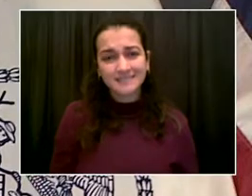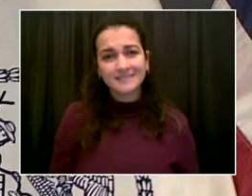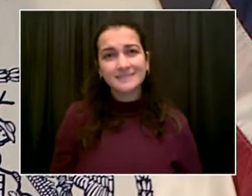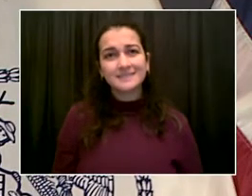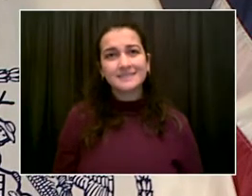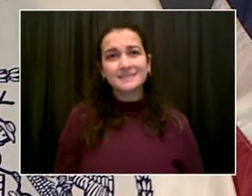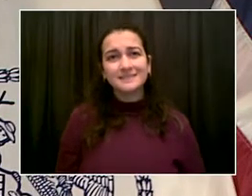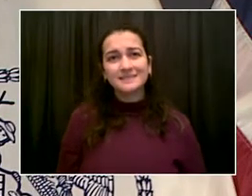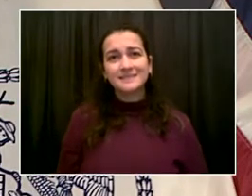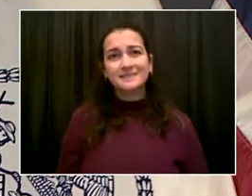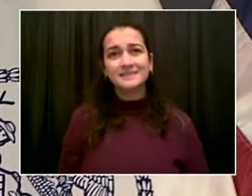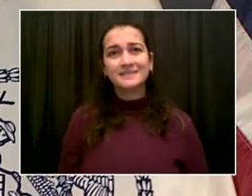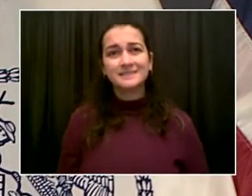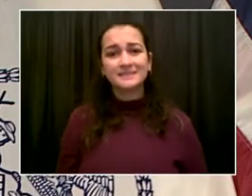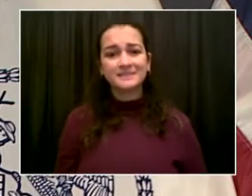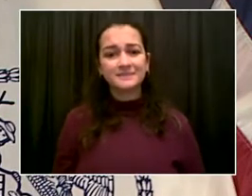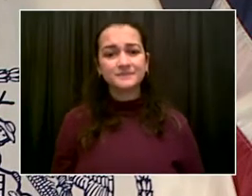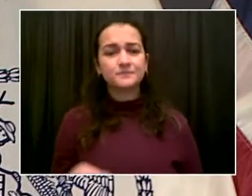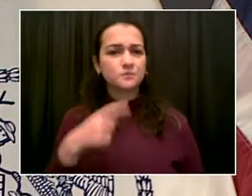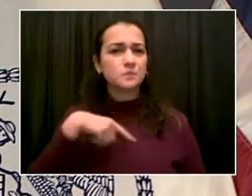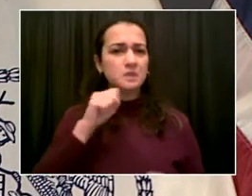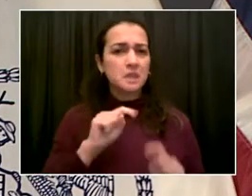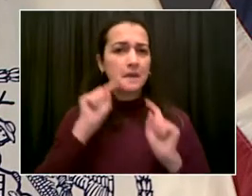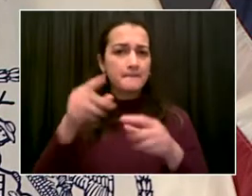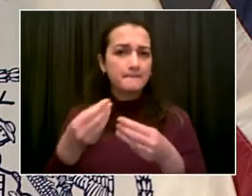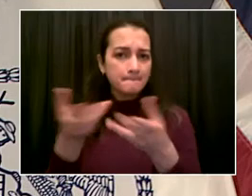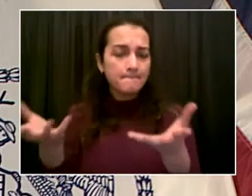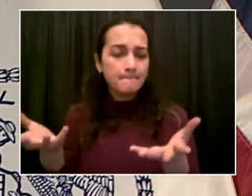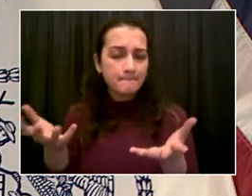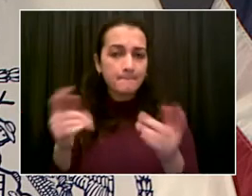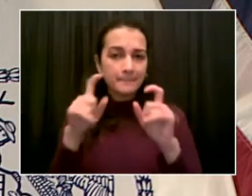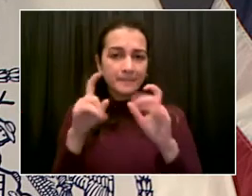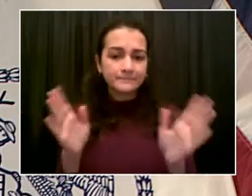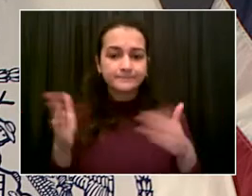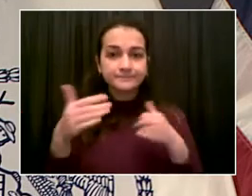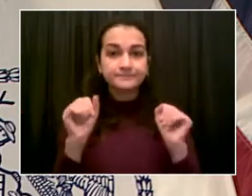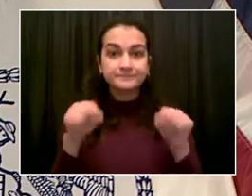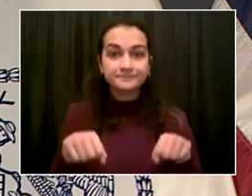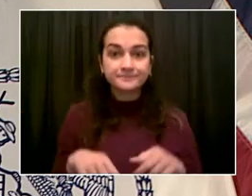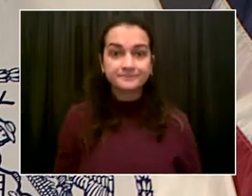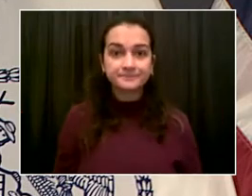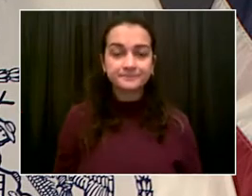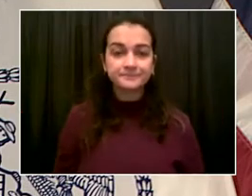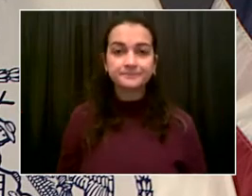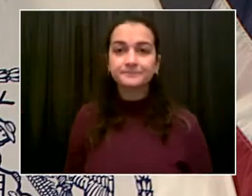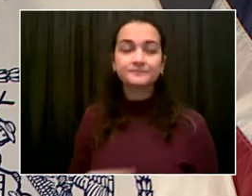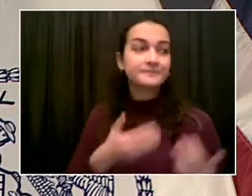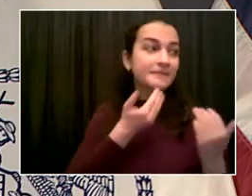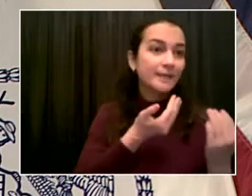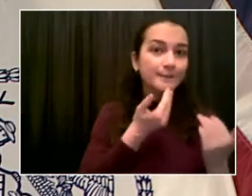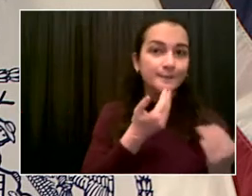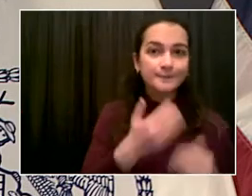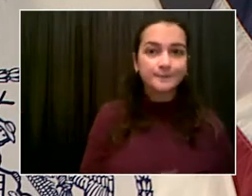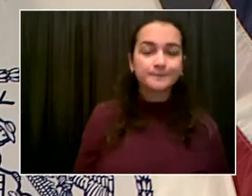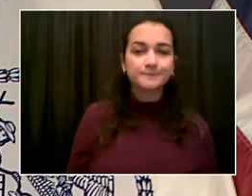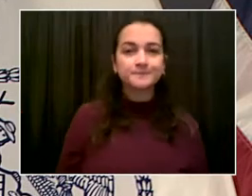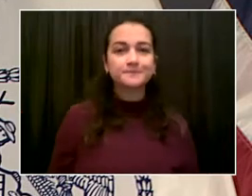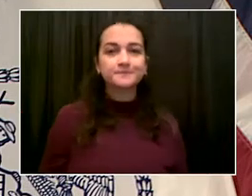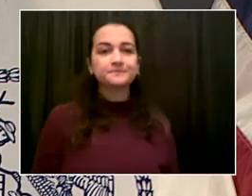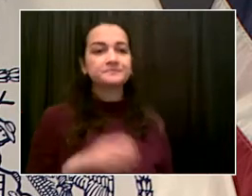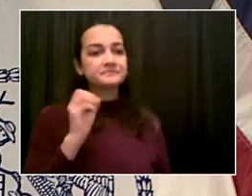Excellent. Go ahead, Michael. Thanks, Dr. Vong. I also wanted to ask about, Mr. Mayor,